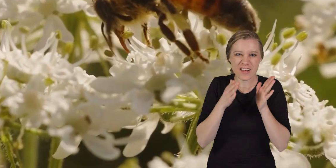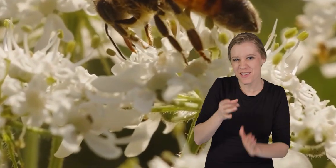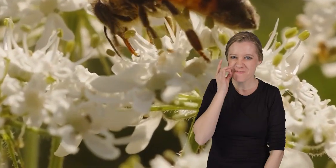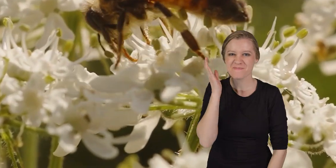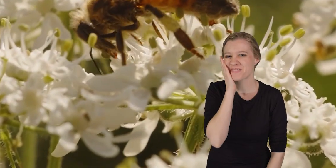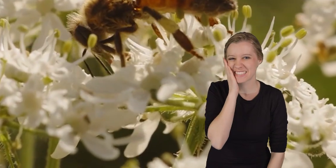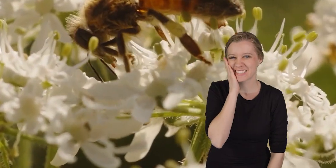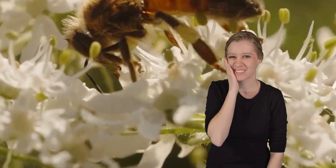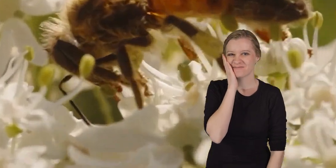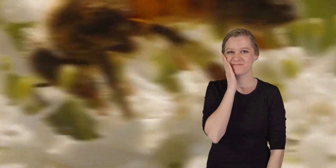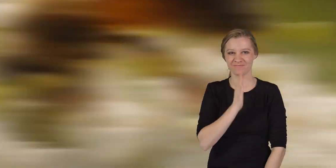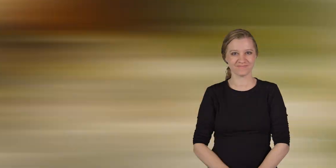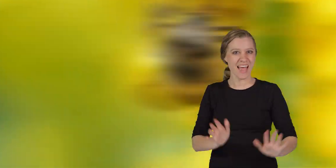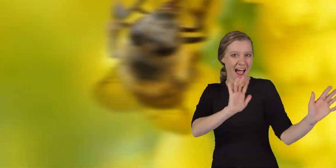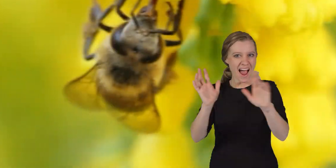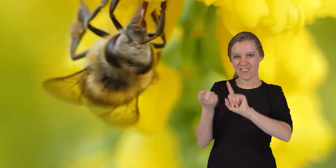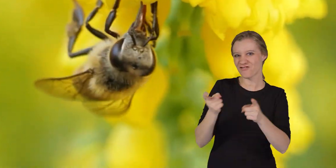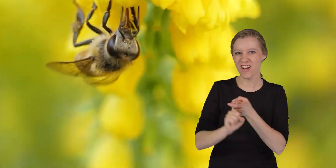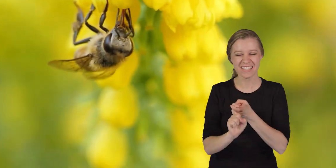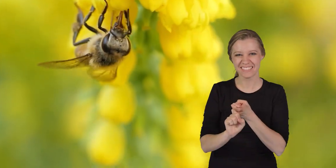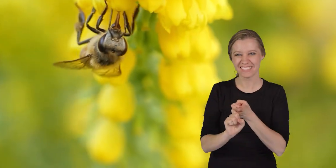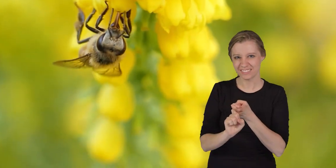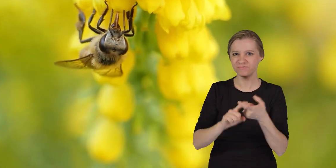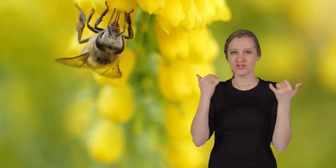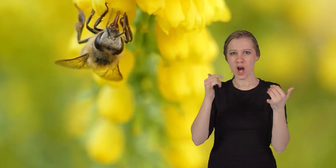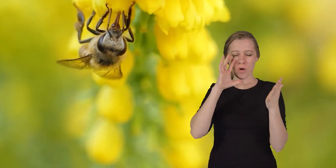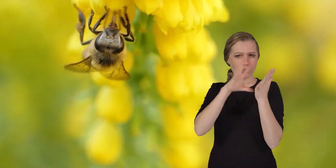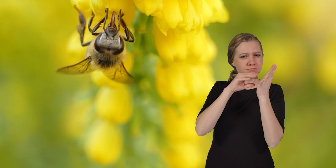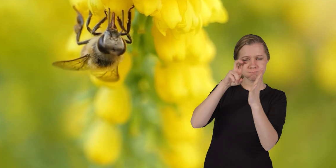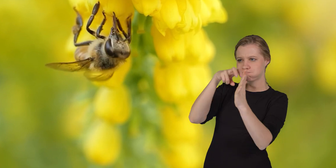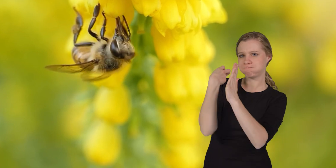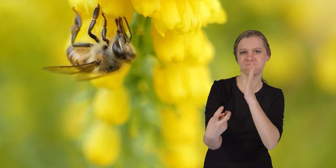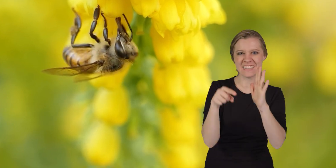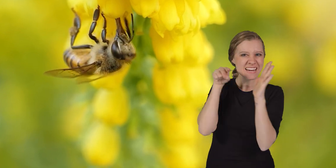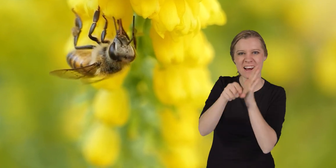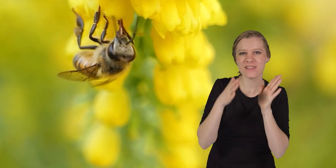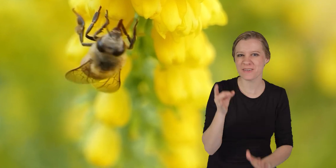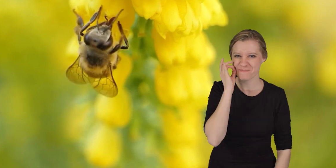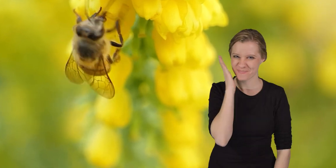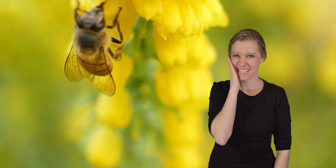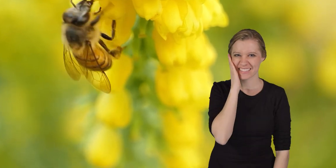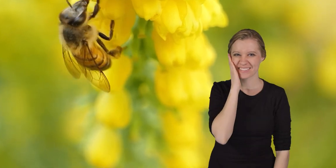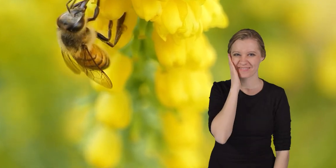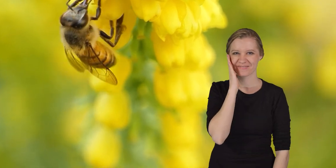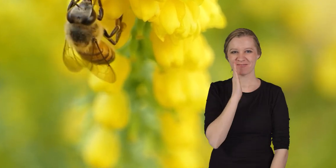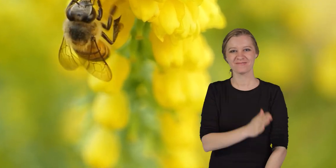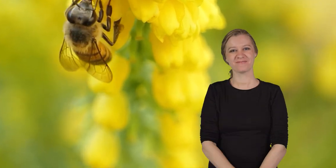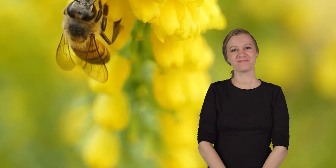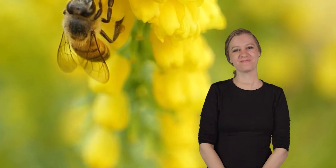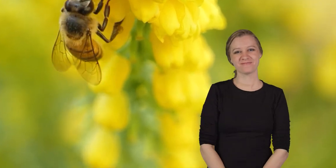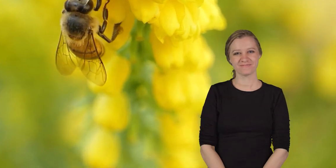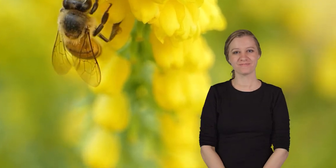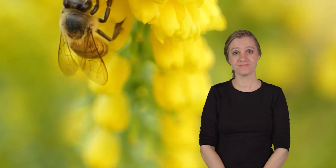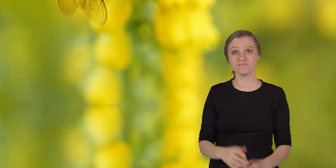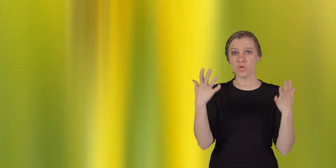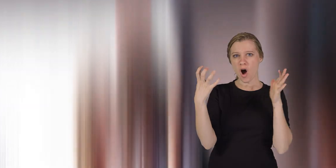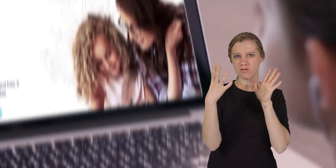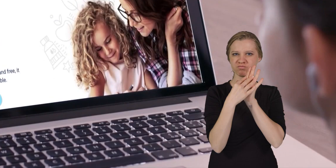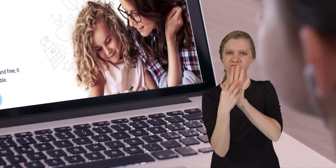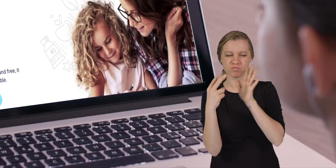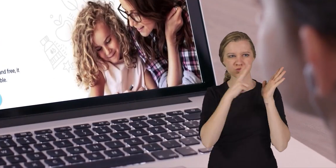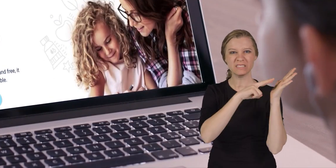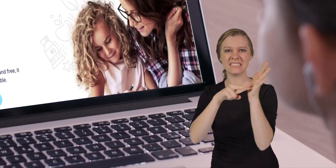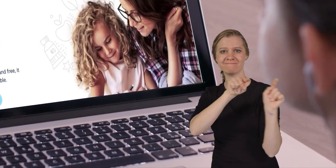Killer Bees Hello there, friends. Today, we are going to learn all about Killer Bees.